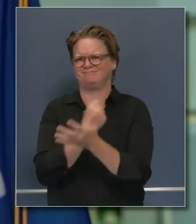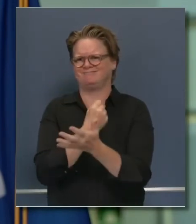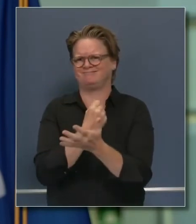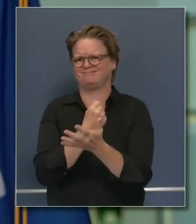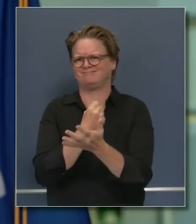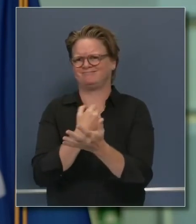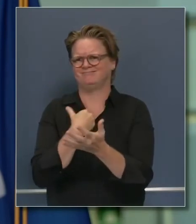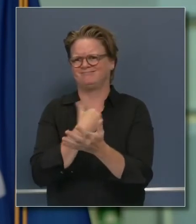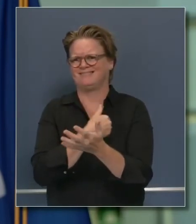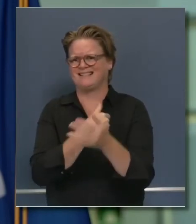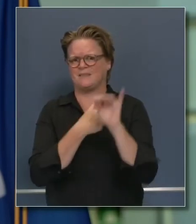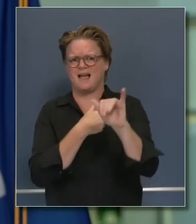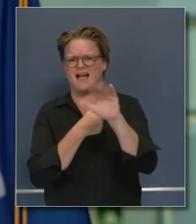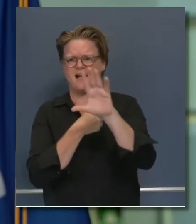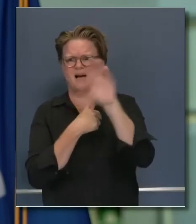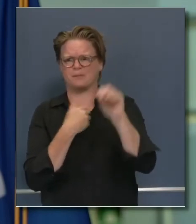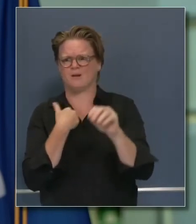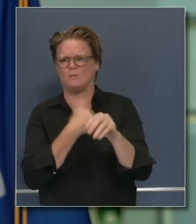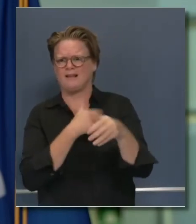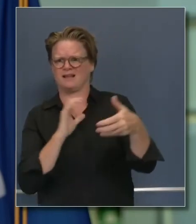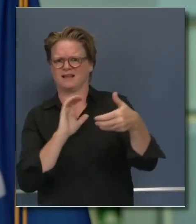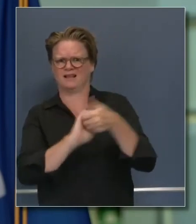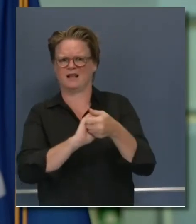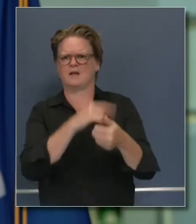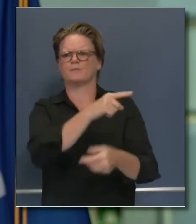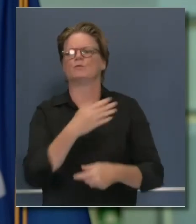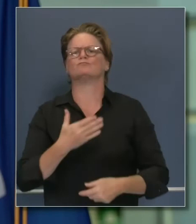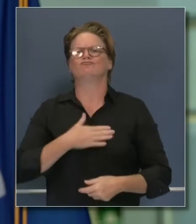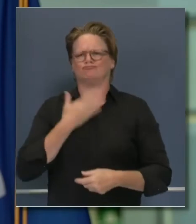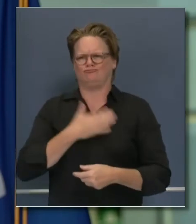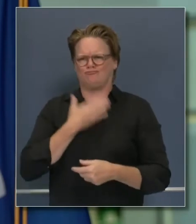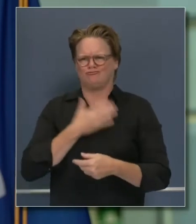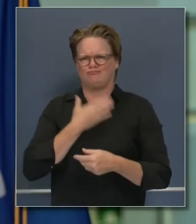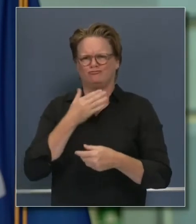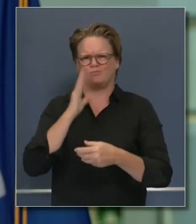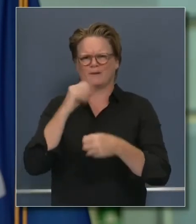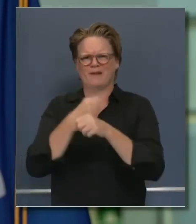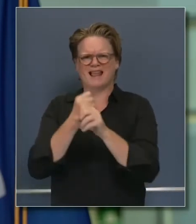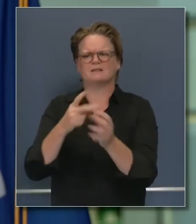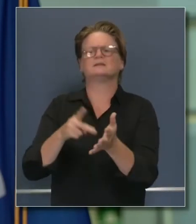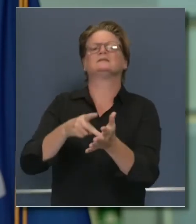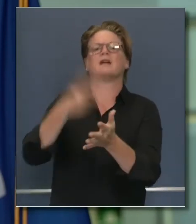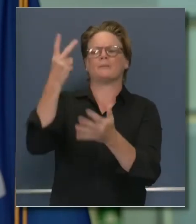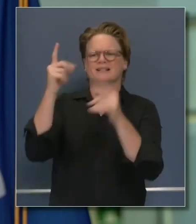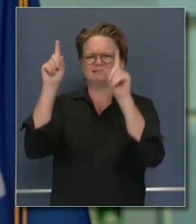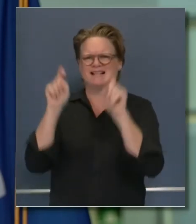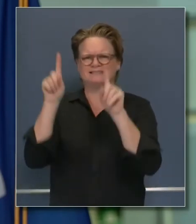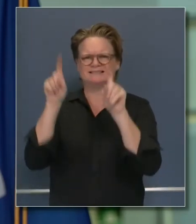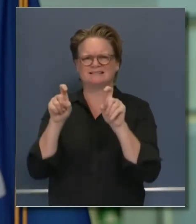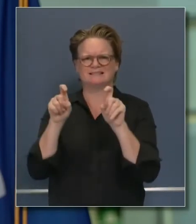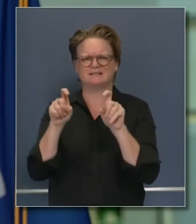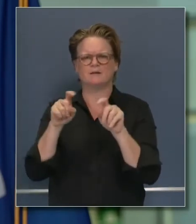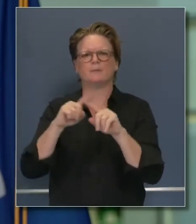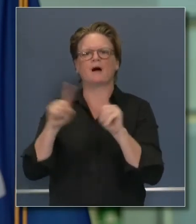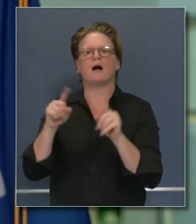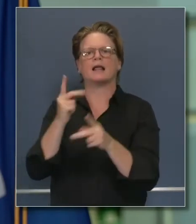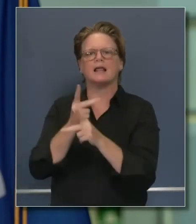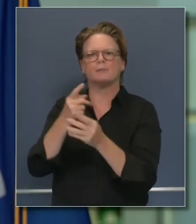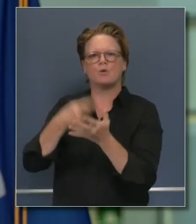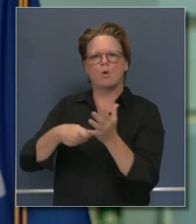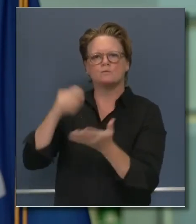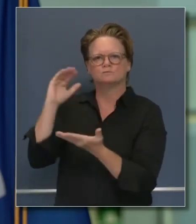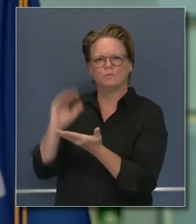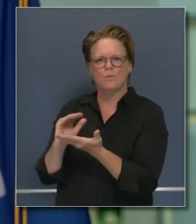volume, not just an opportunity to get the per-cost test down for all Californians, but we think really to give us,